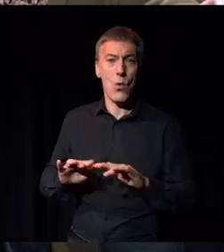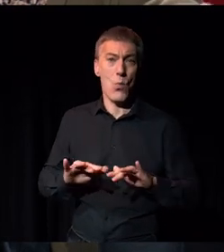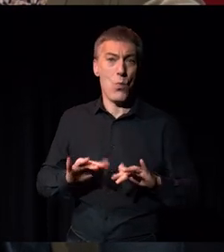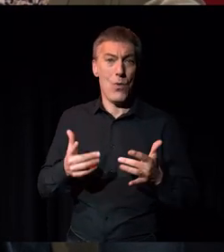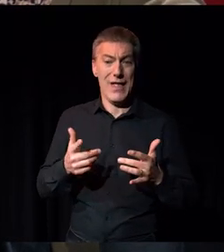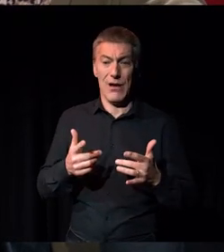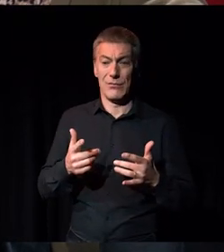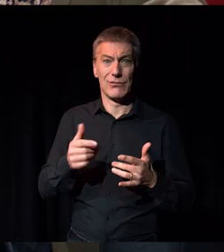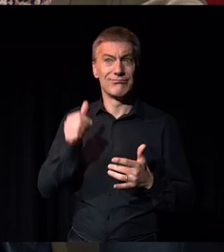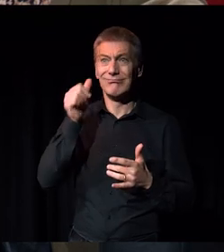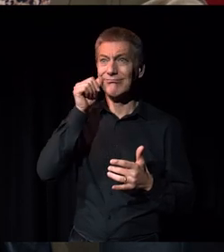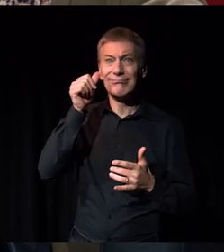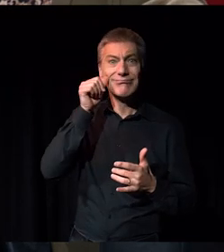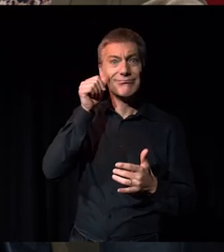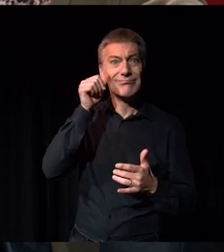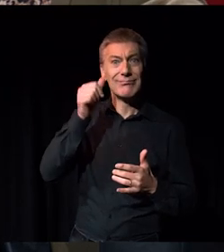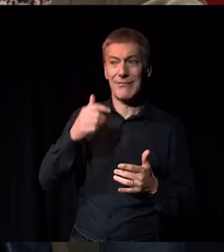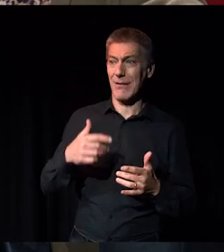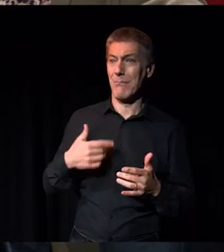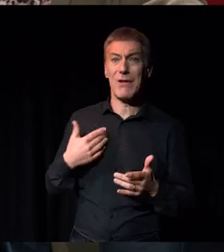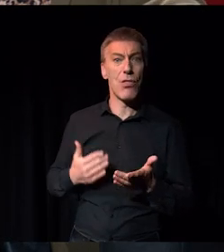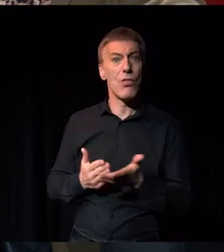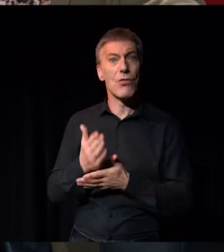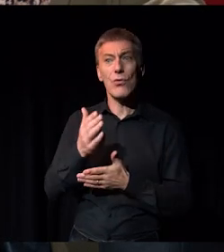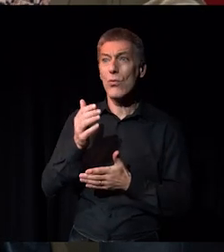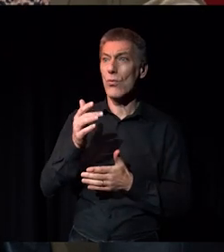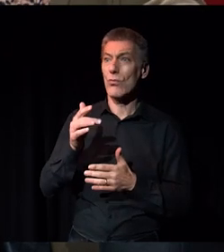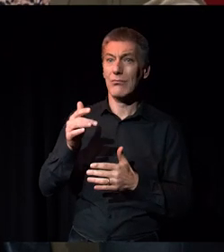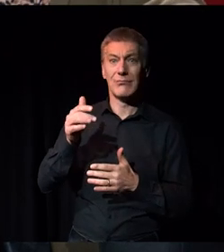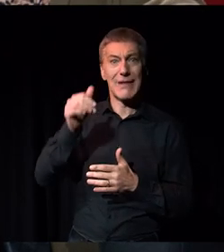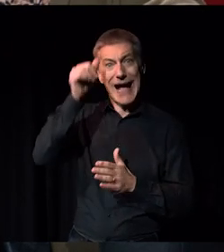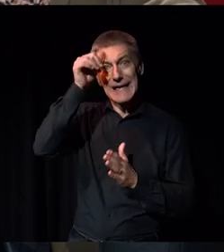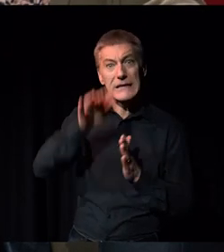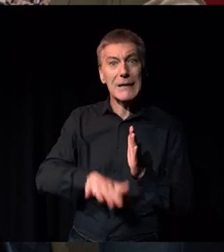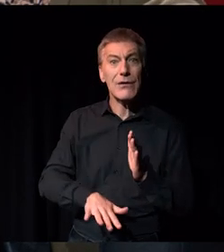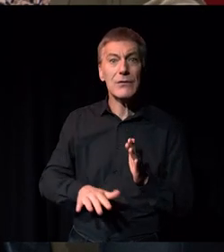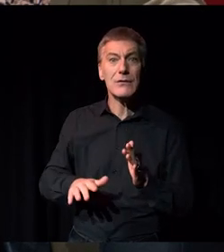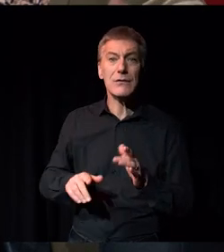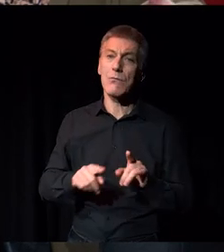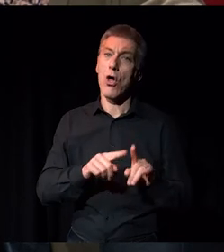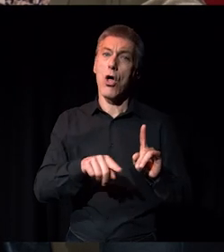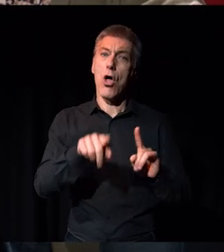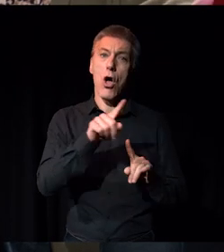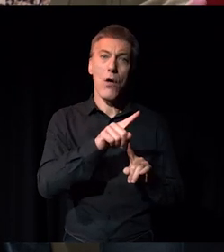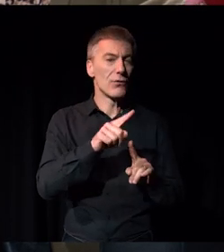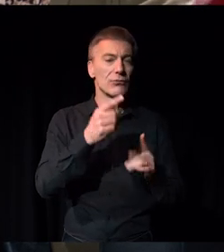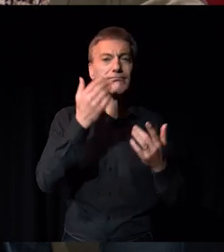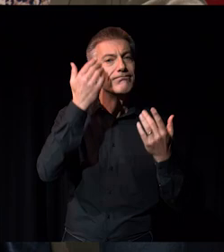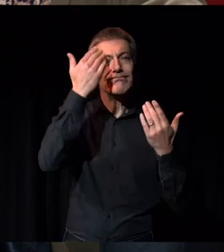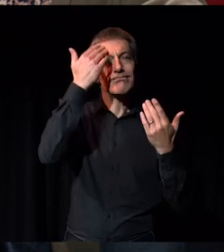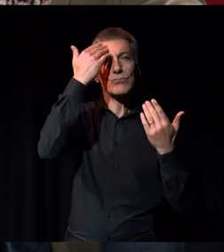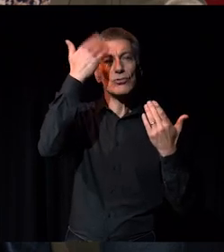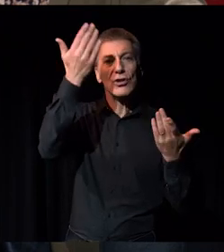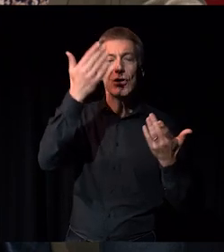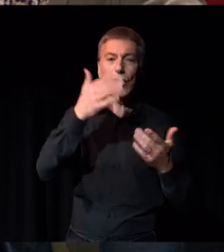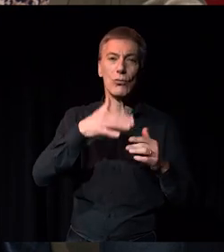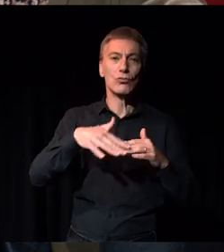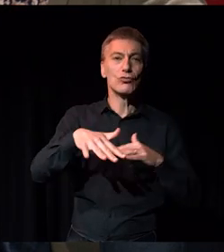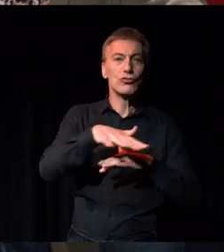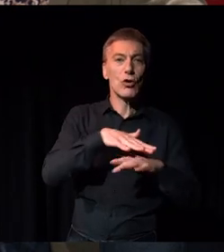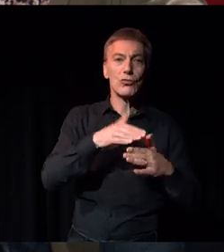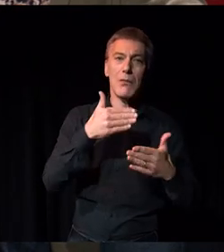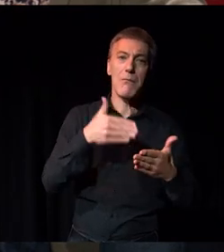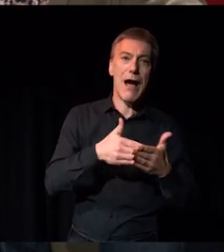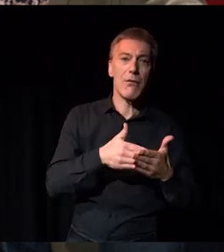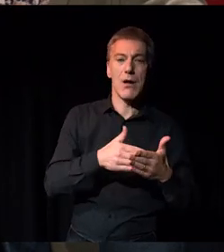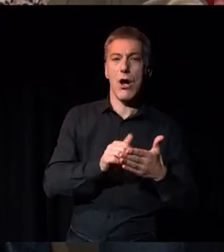lived experience, people or organisations don't necessarily consider the social and cultural barriers that that